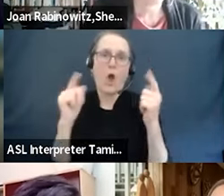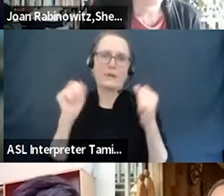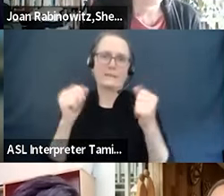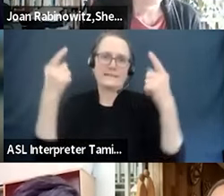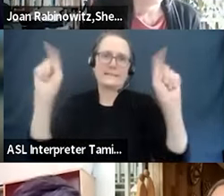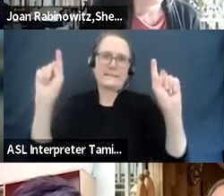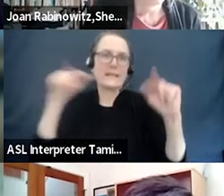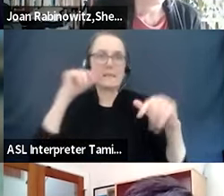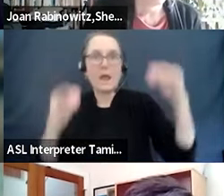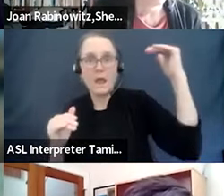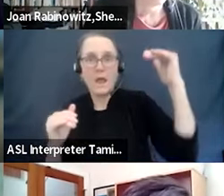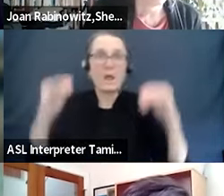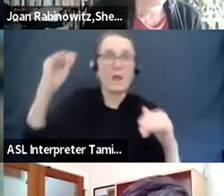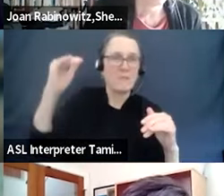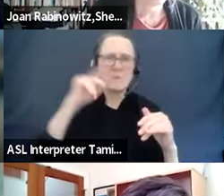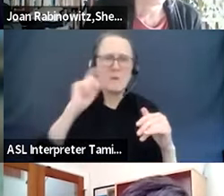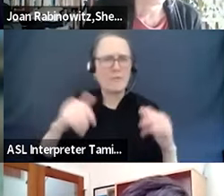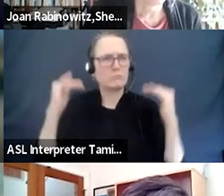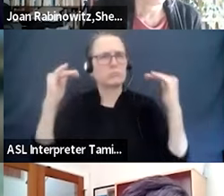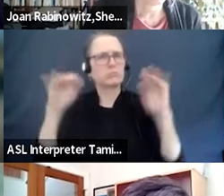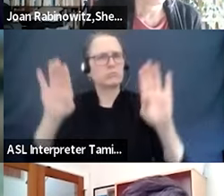Great. Thank you, Nina.